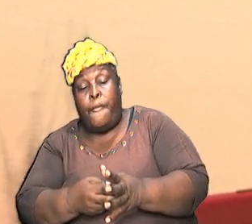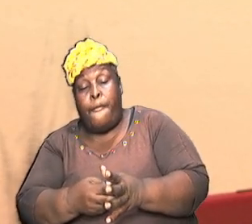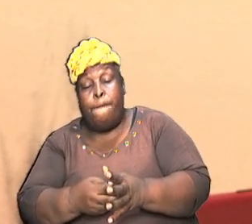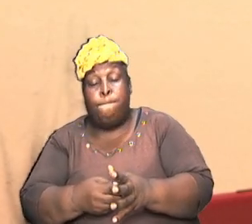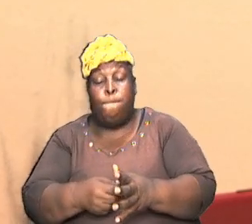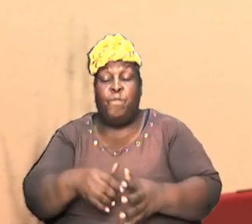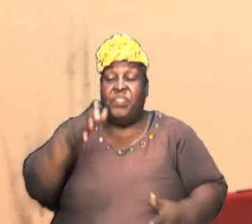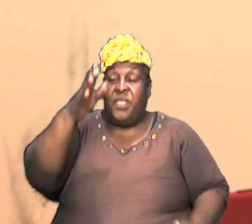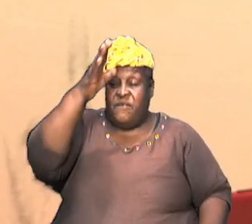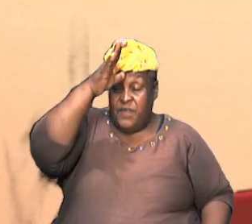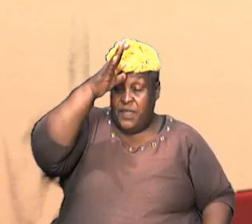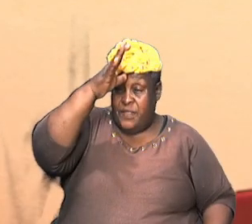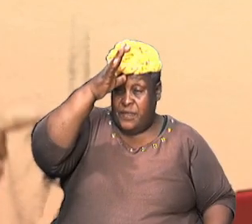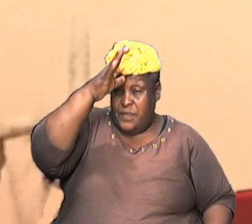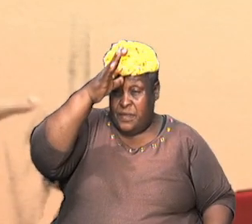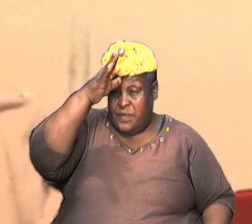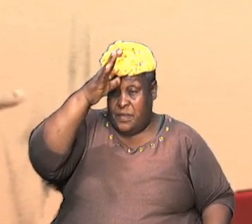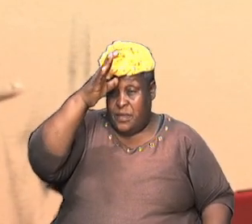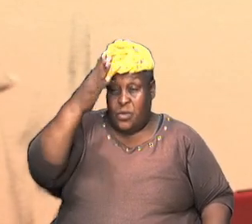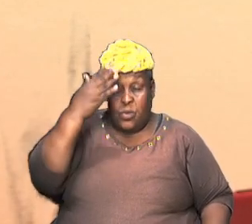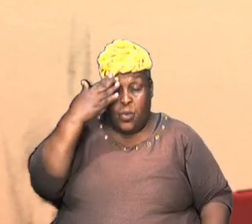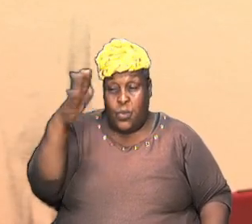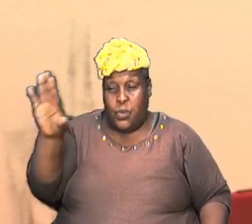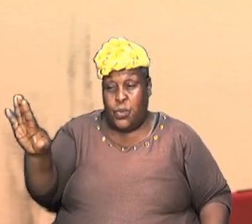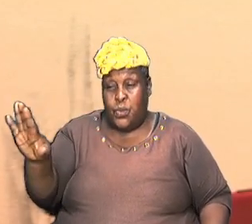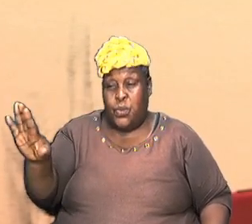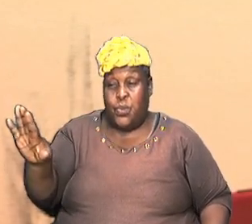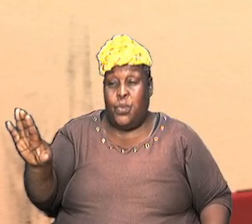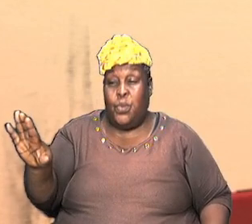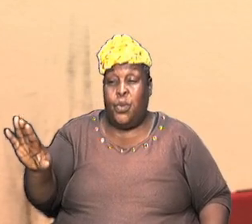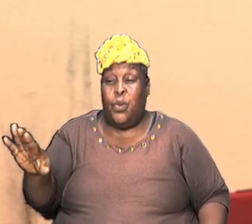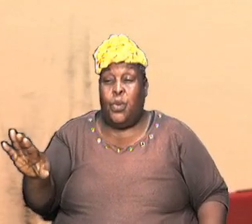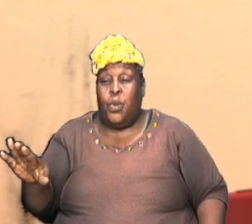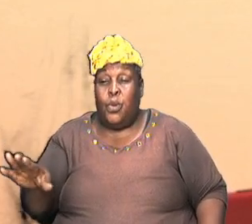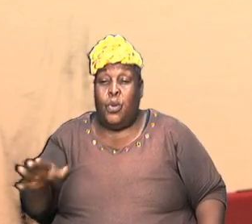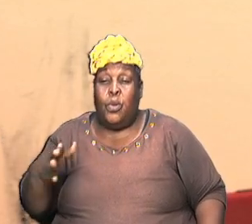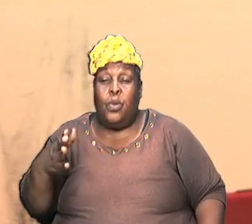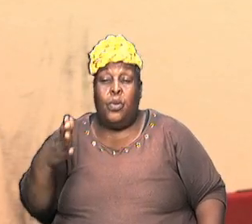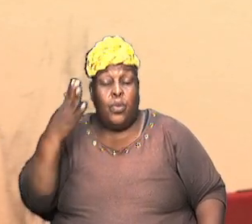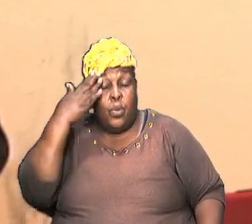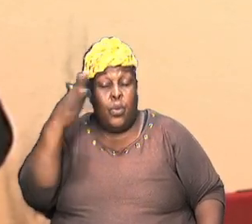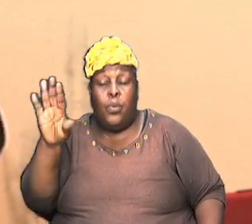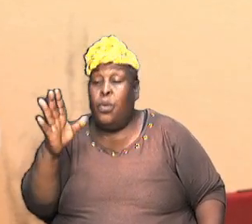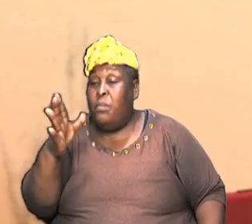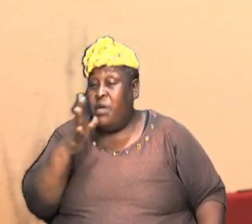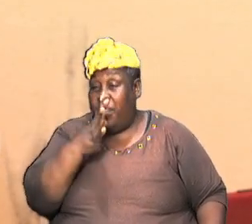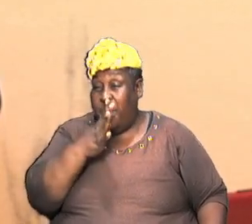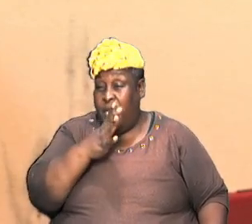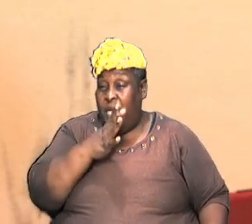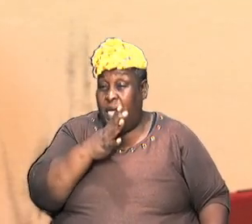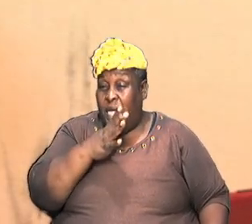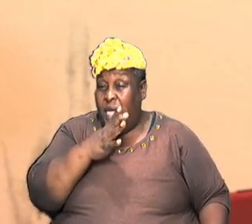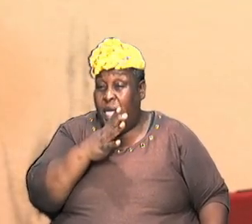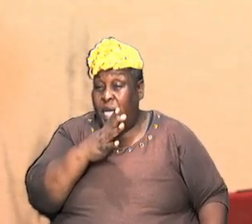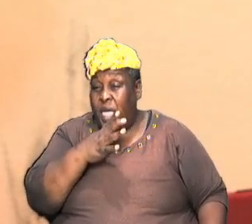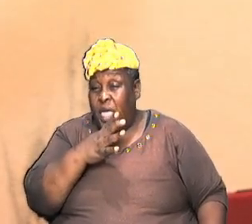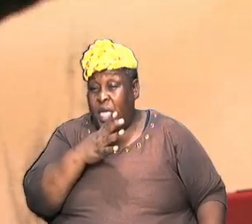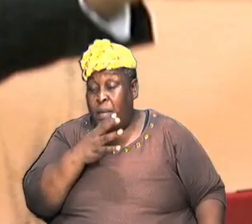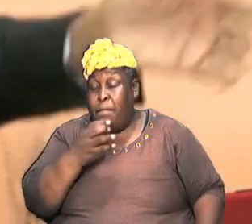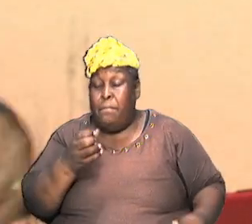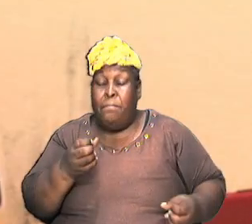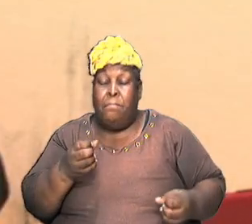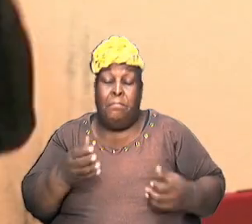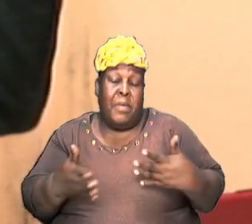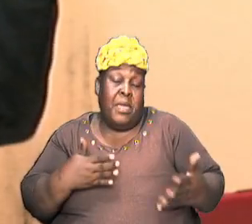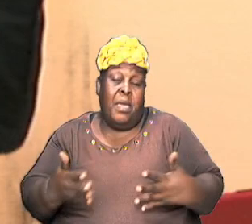his father is not known and they don't know who his mother is because he's possibly coming back from a couple of hundreds